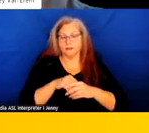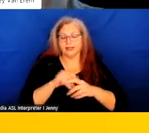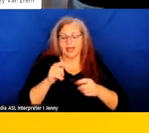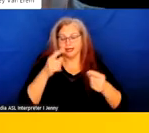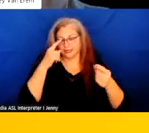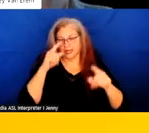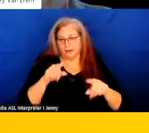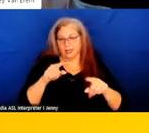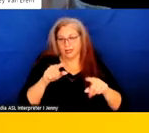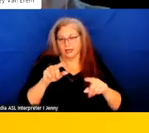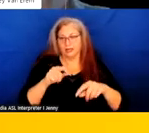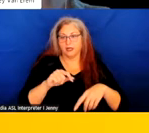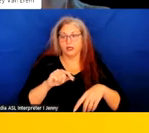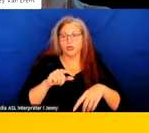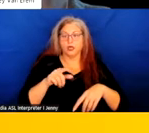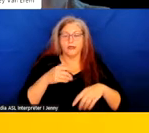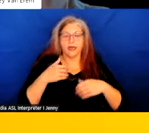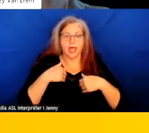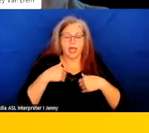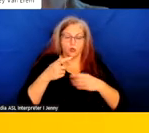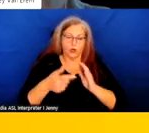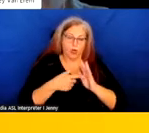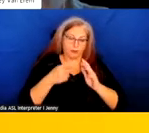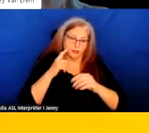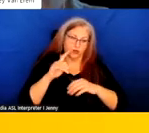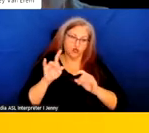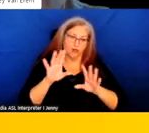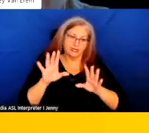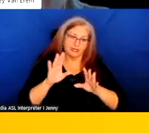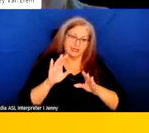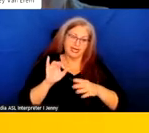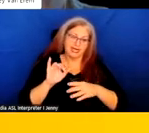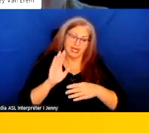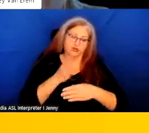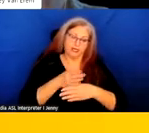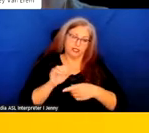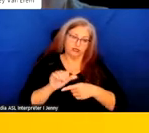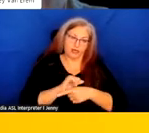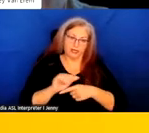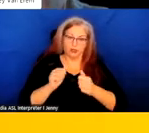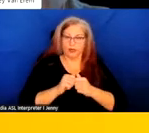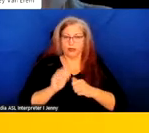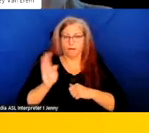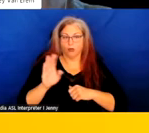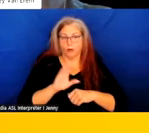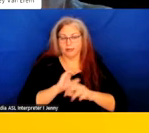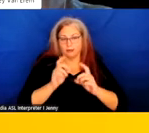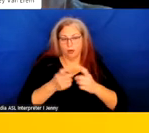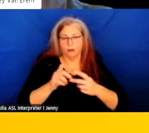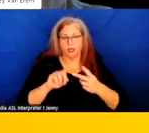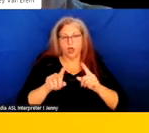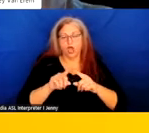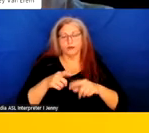agreement that resulted, there was requirements for crisis intervention training with Baltimore Police Department, also